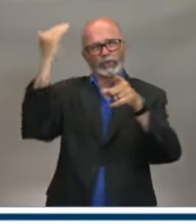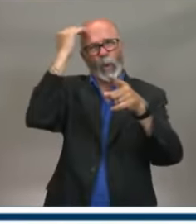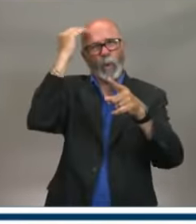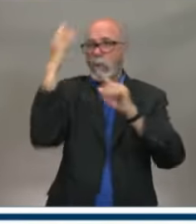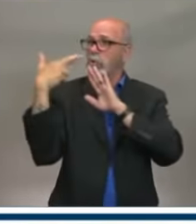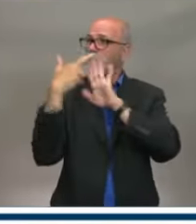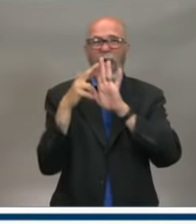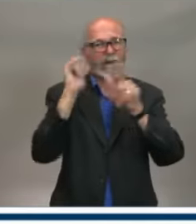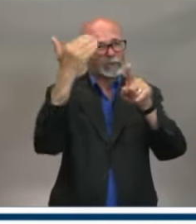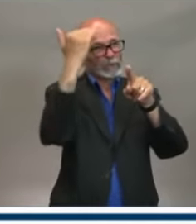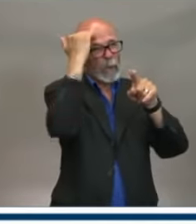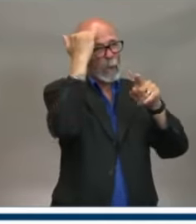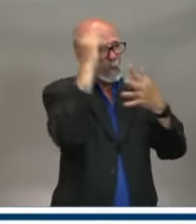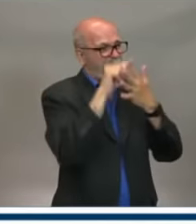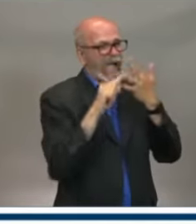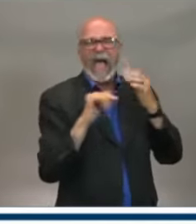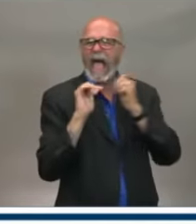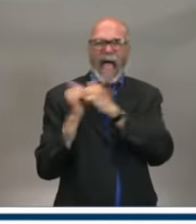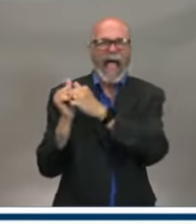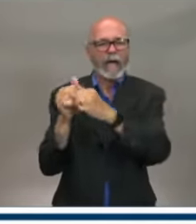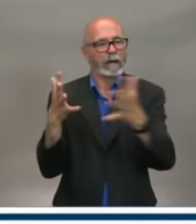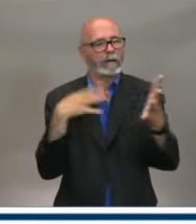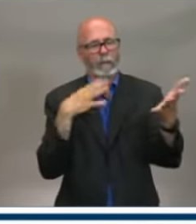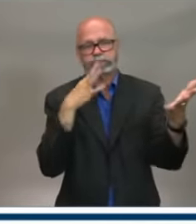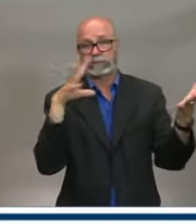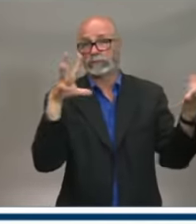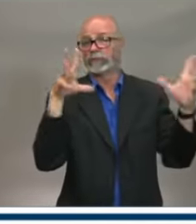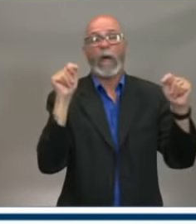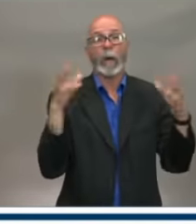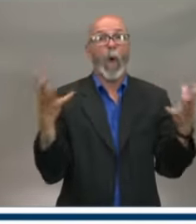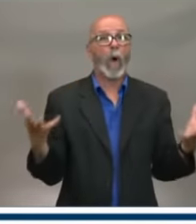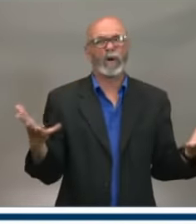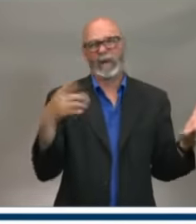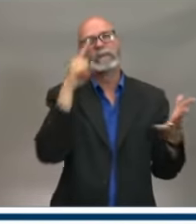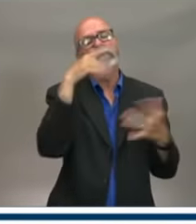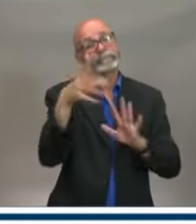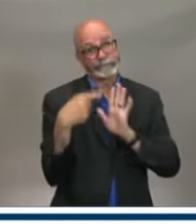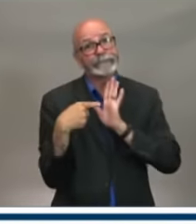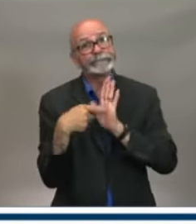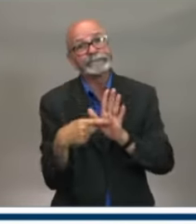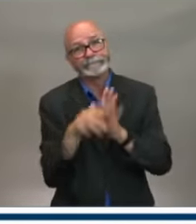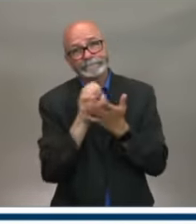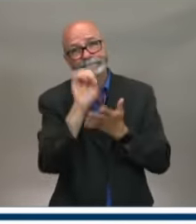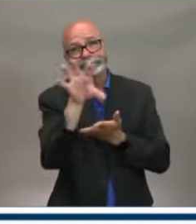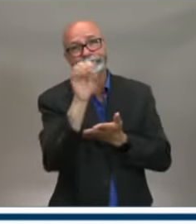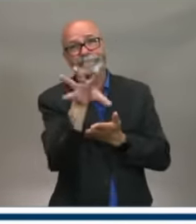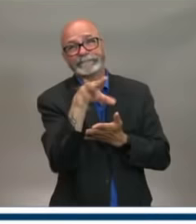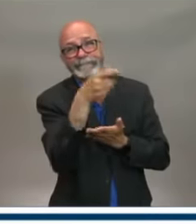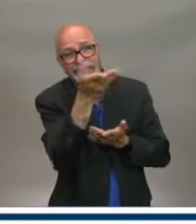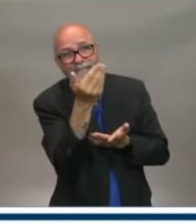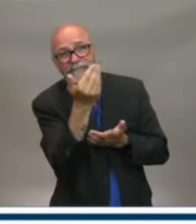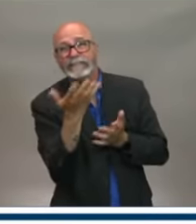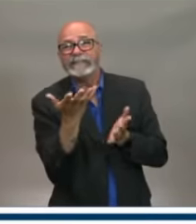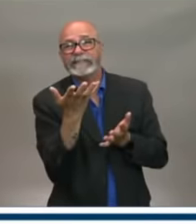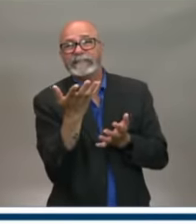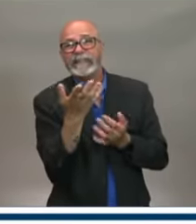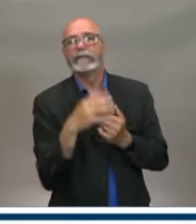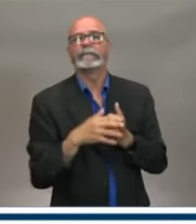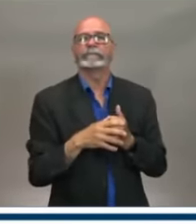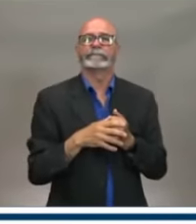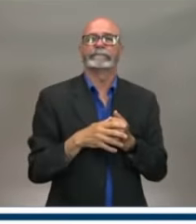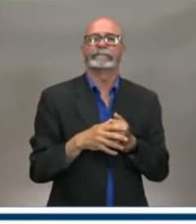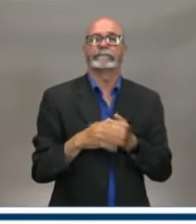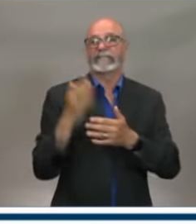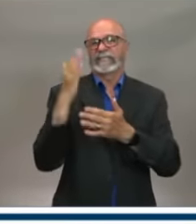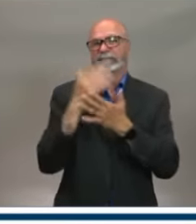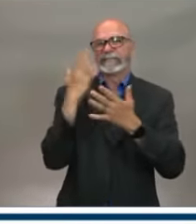if you can just address some of that. For example, the orders or the press release that I